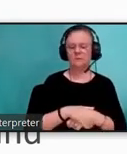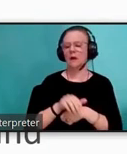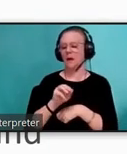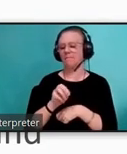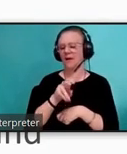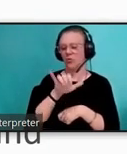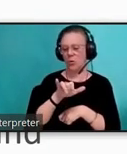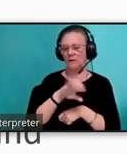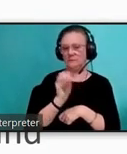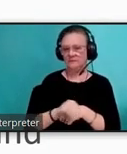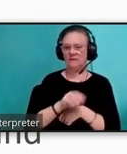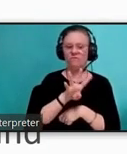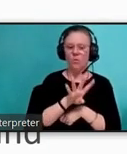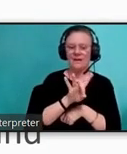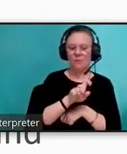43.8%.